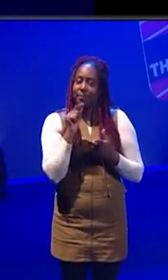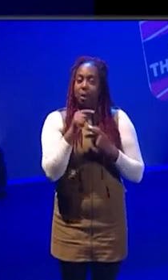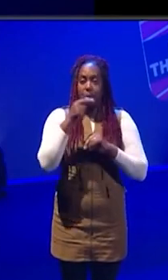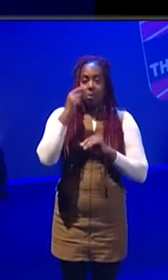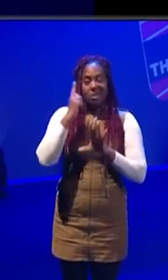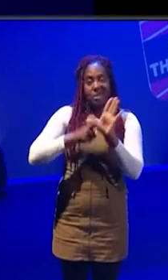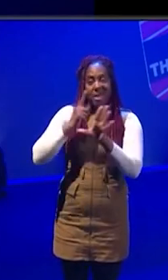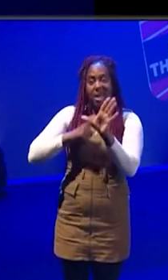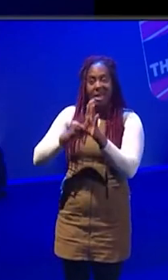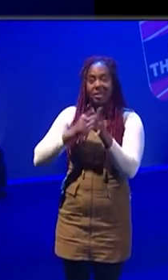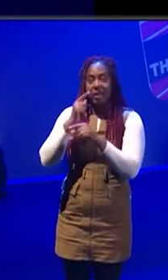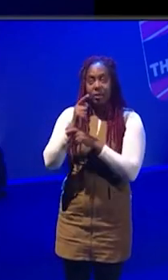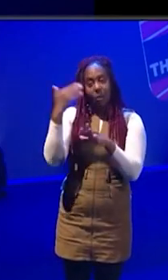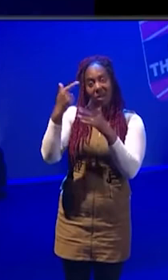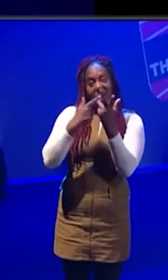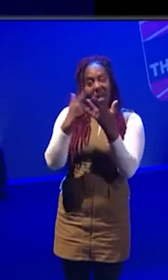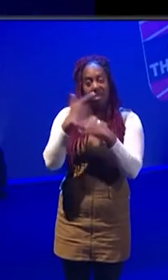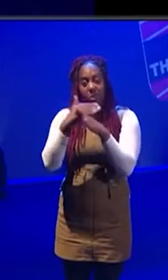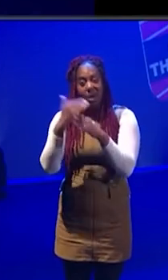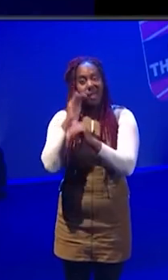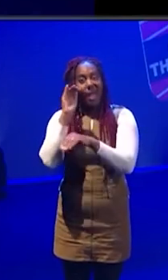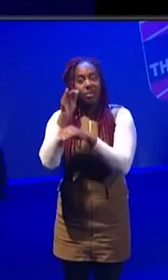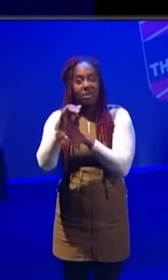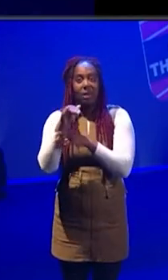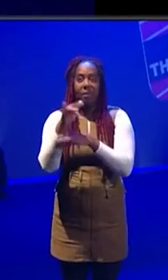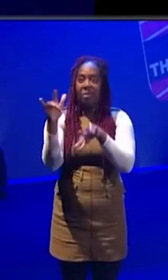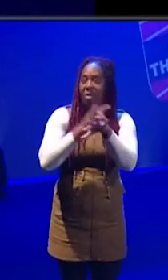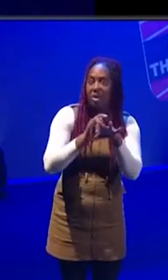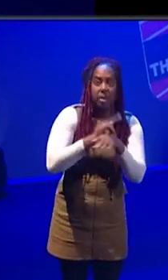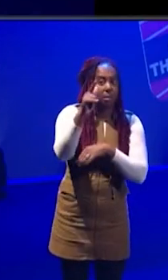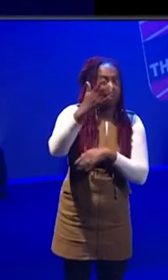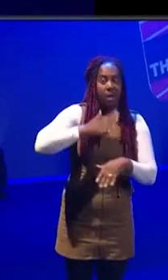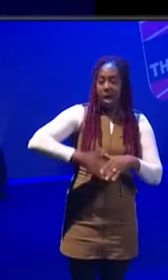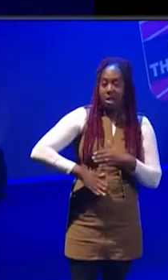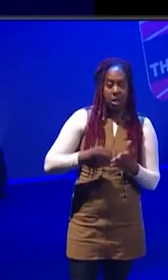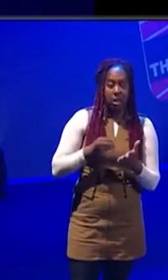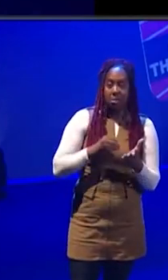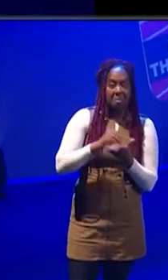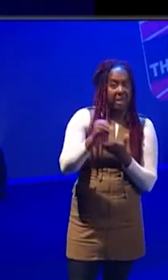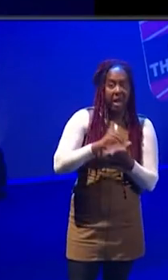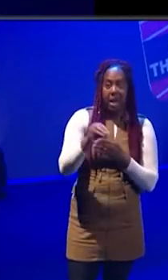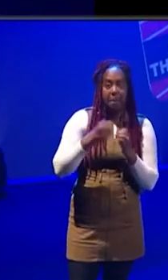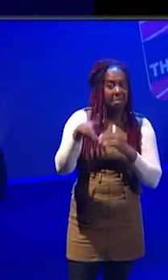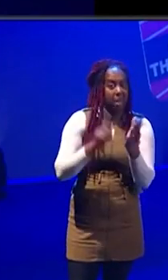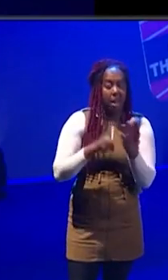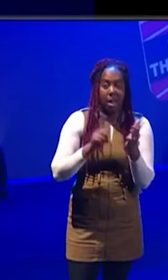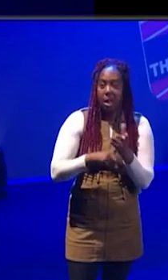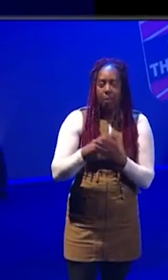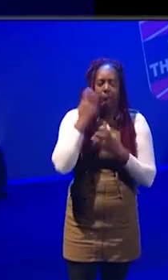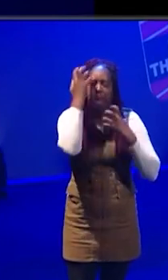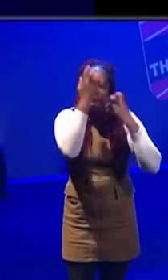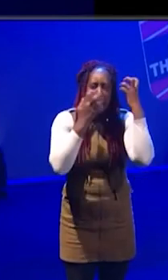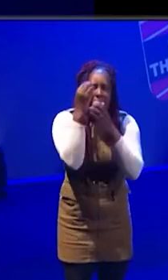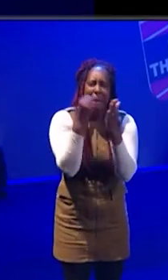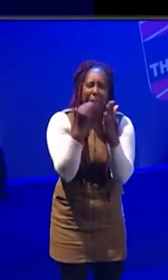I took work outside of theatre because I had to pay the bills and because I was worried about finances. And at the beginning,